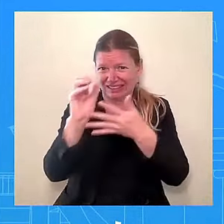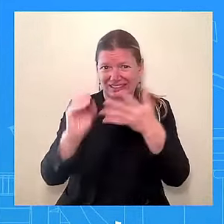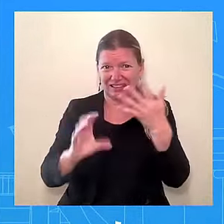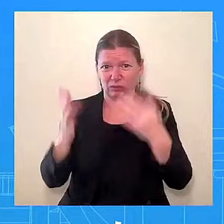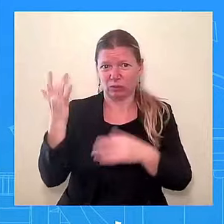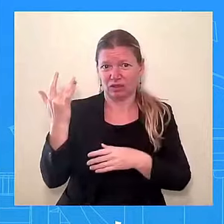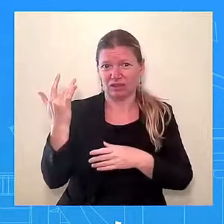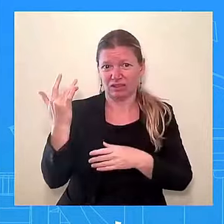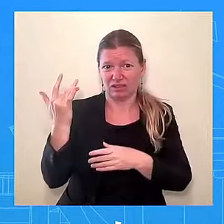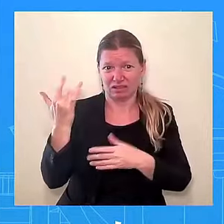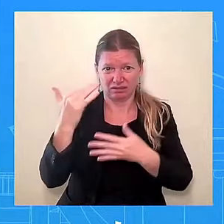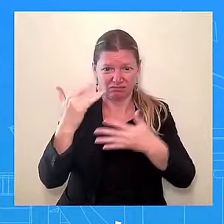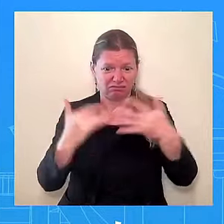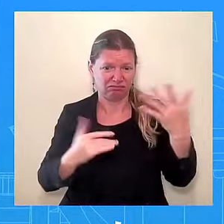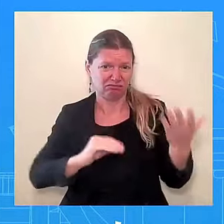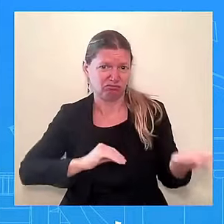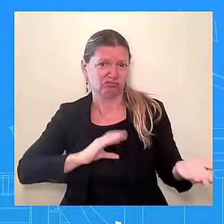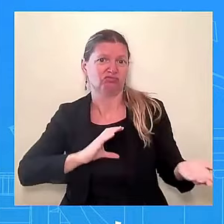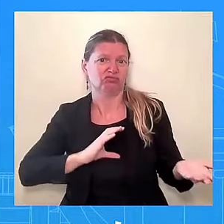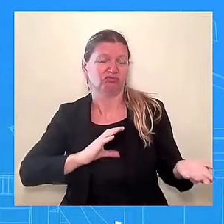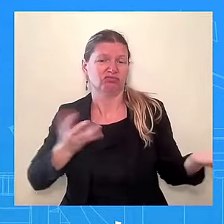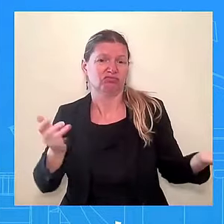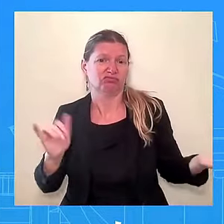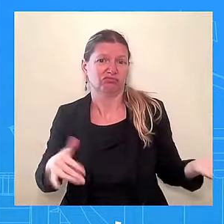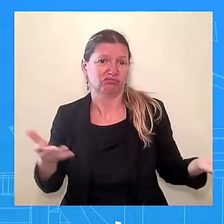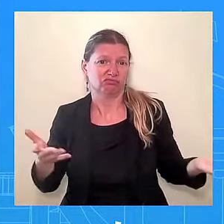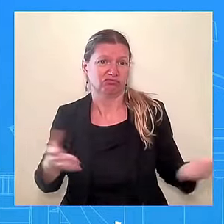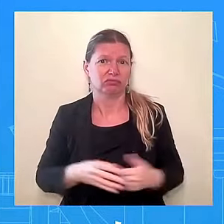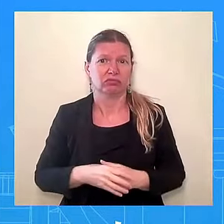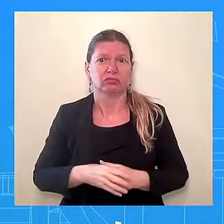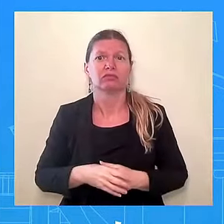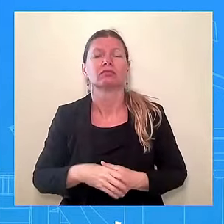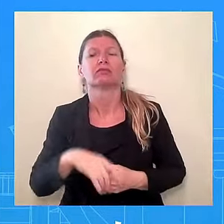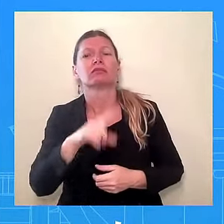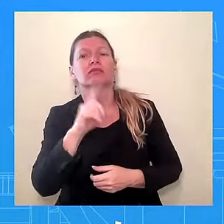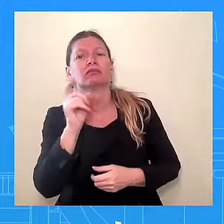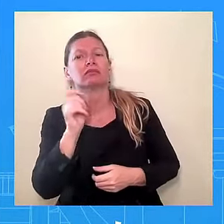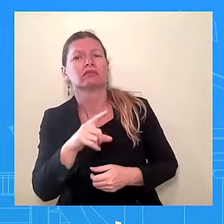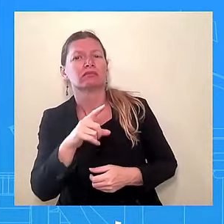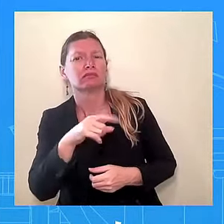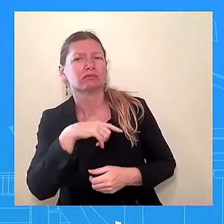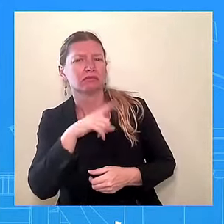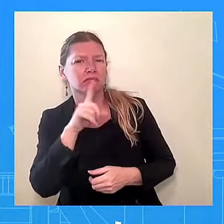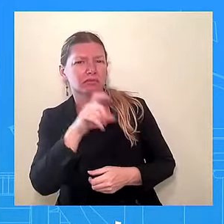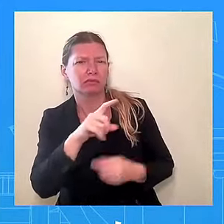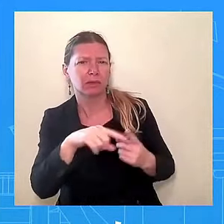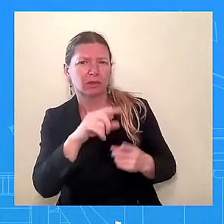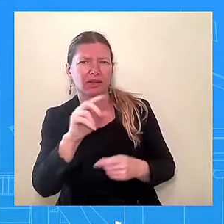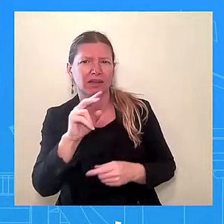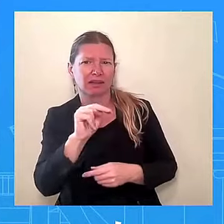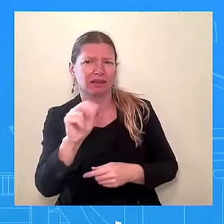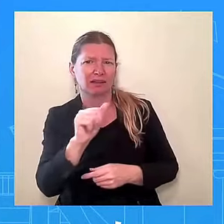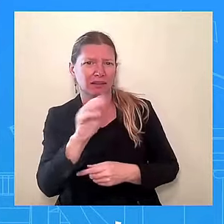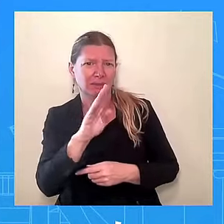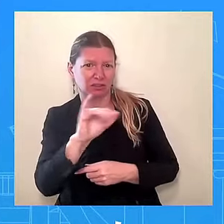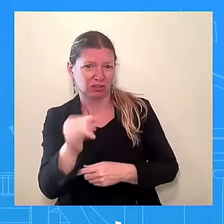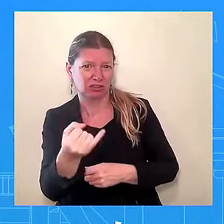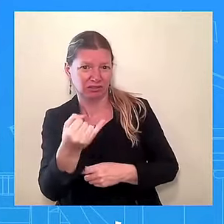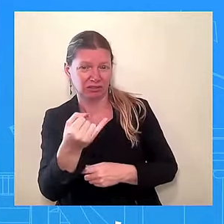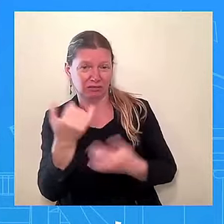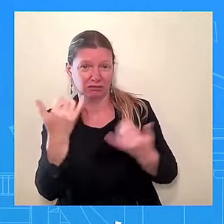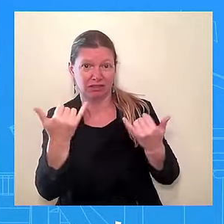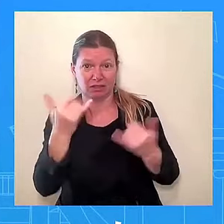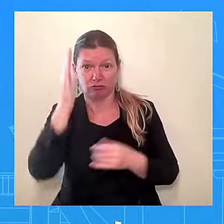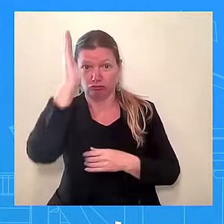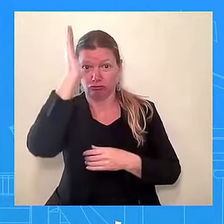Okay, Peter. If I can ask you about something that's happening at the NABJ right now, Donald Trump is speaking to some of the reporters who were assembled there, and right out of the gates